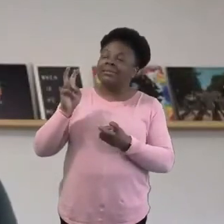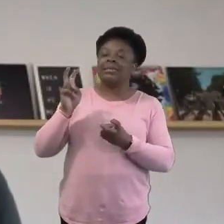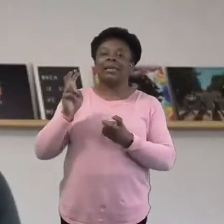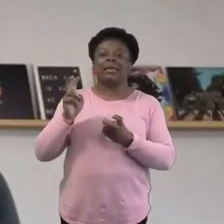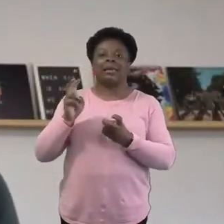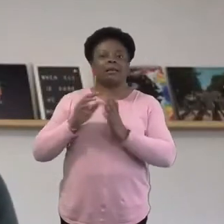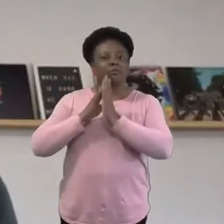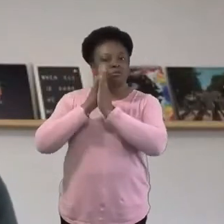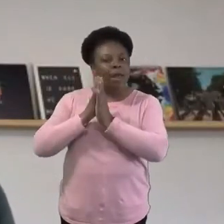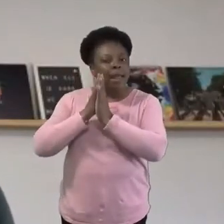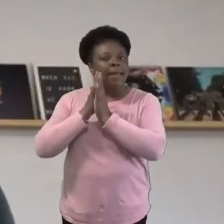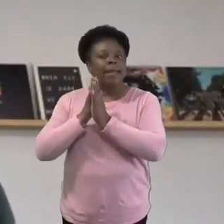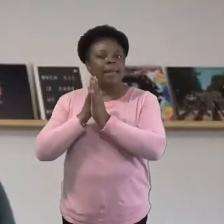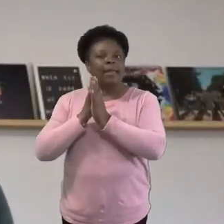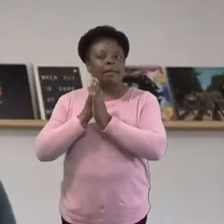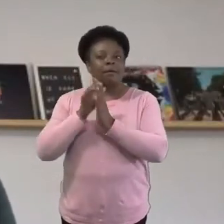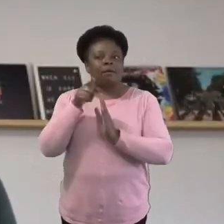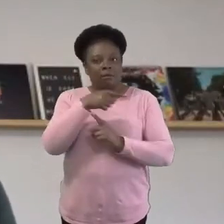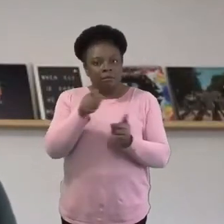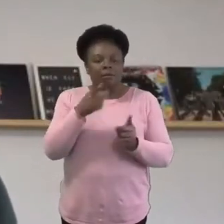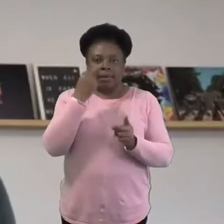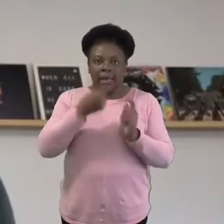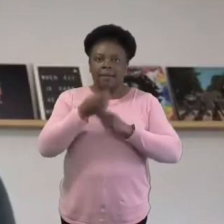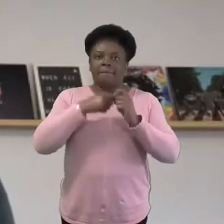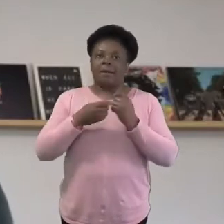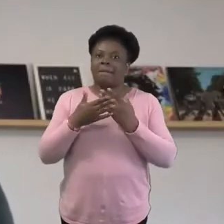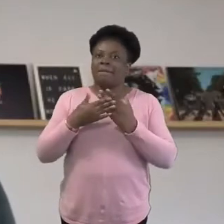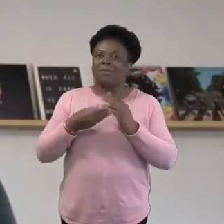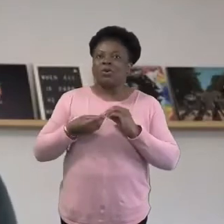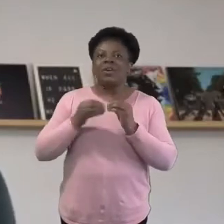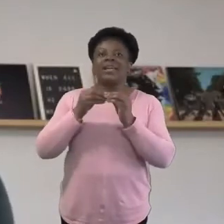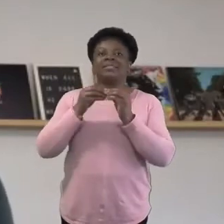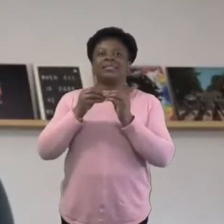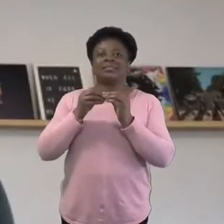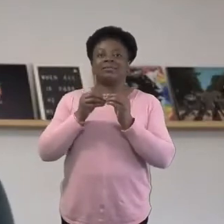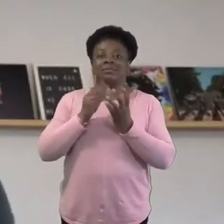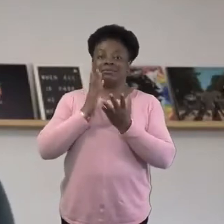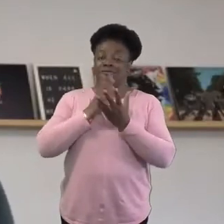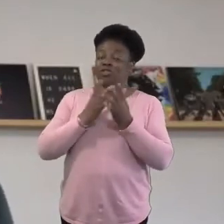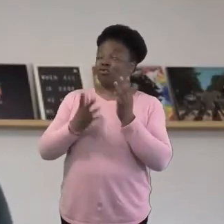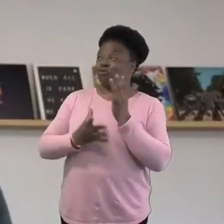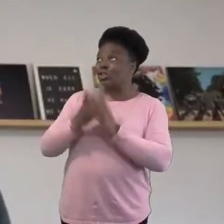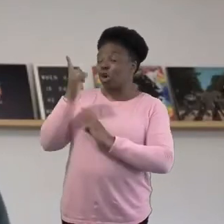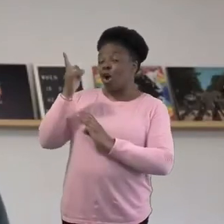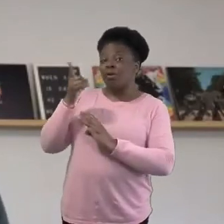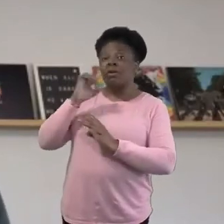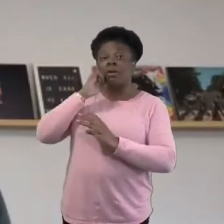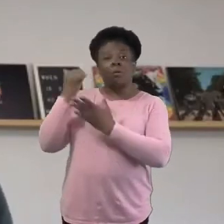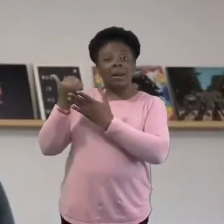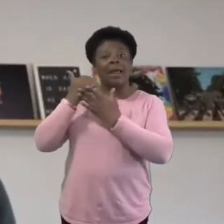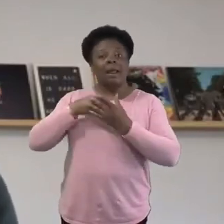remembering that all that we do, we can trust God with those we work with and trust God for what is next.